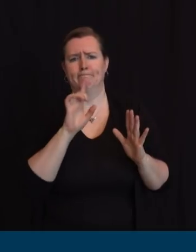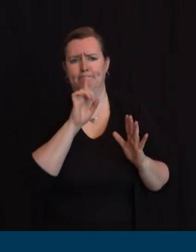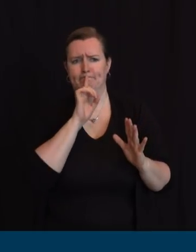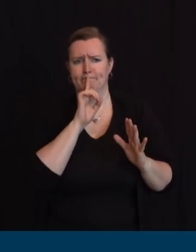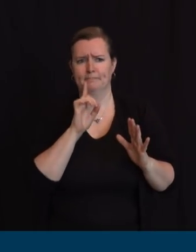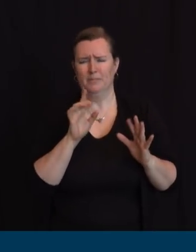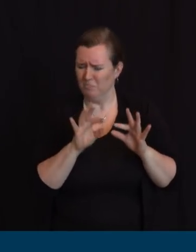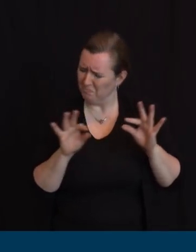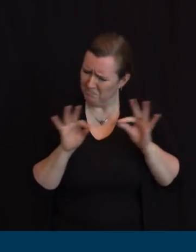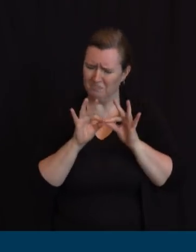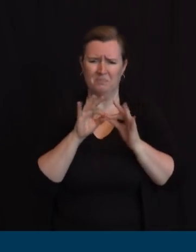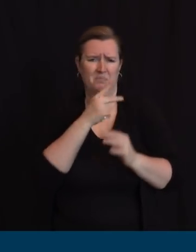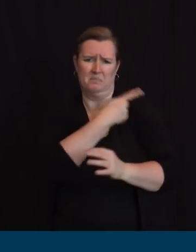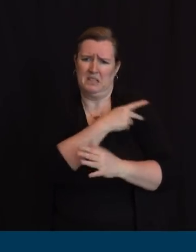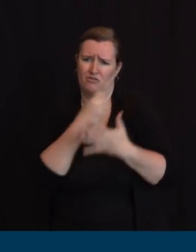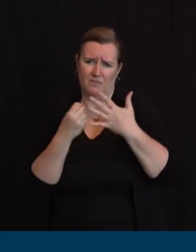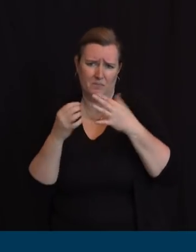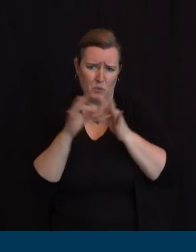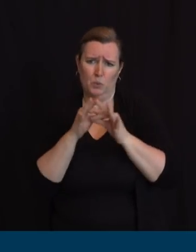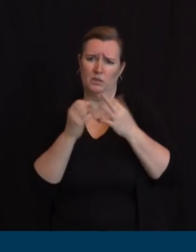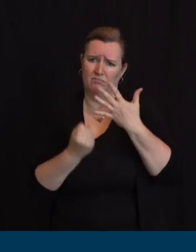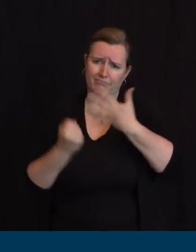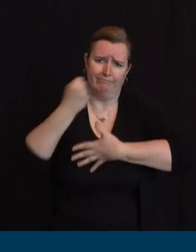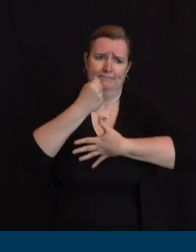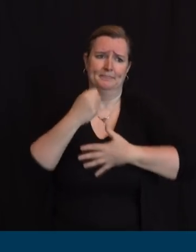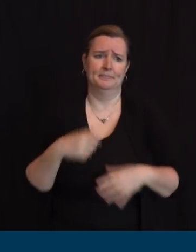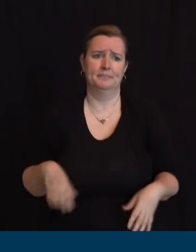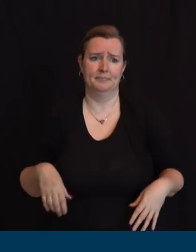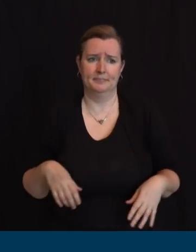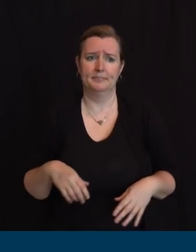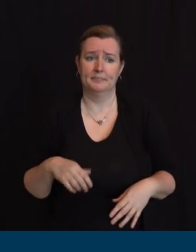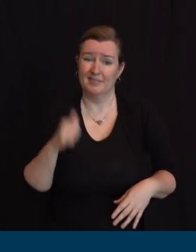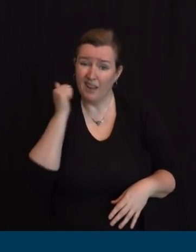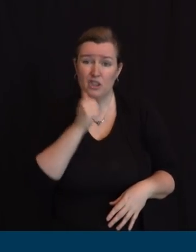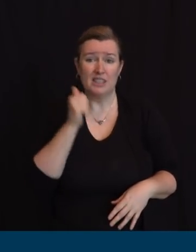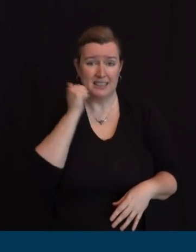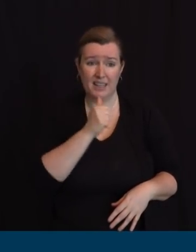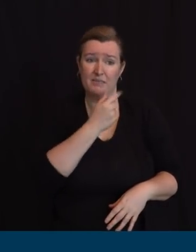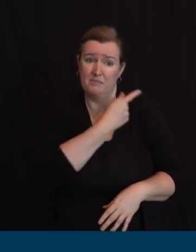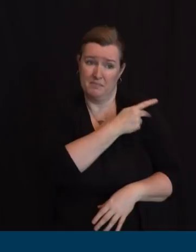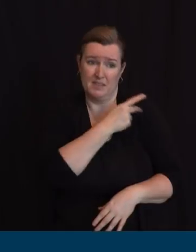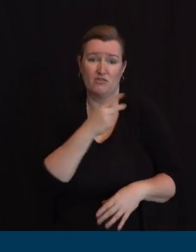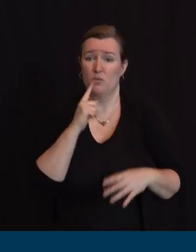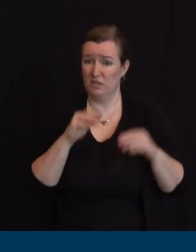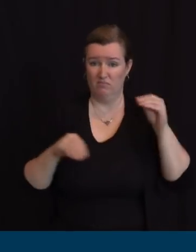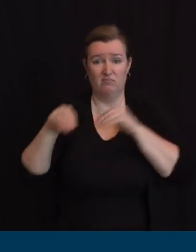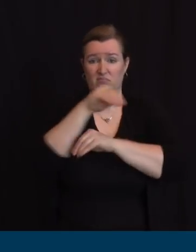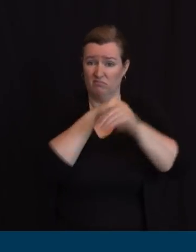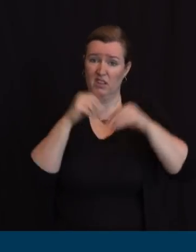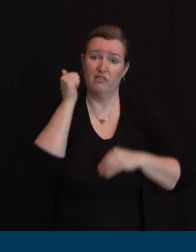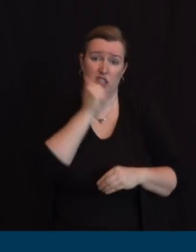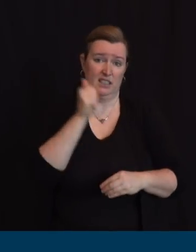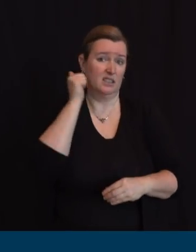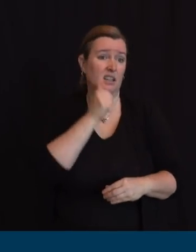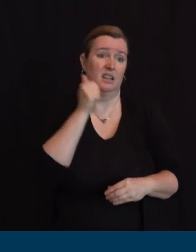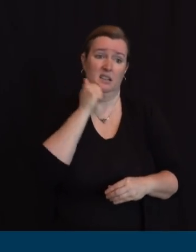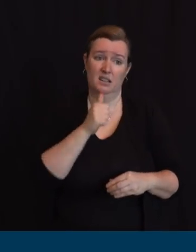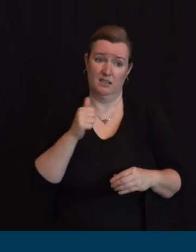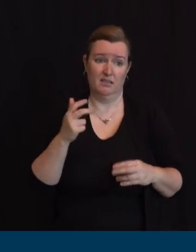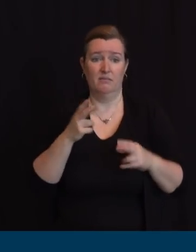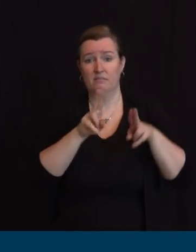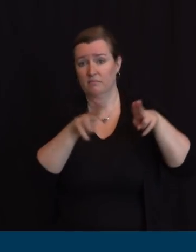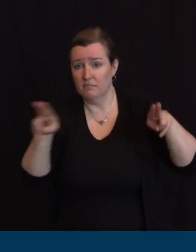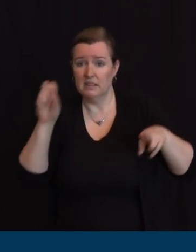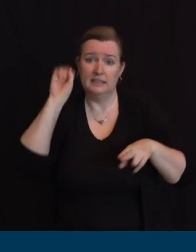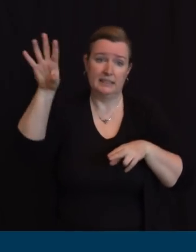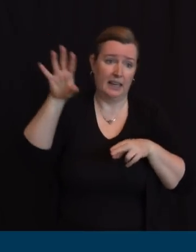are patients being moved every day there are there is equipment and supplies that are being moved uh and we know exactly